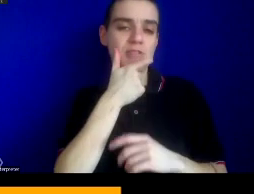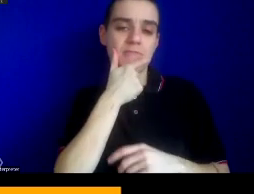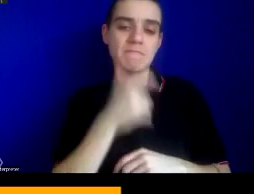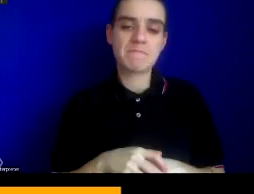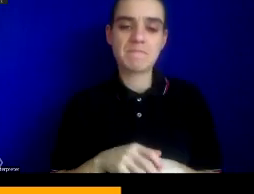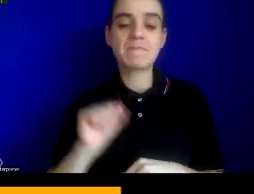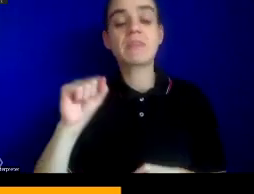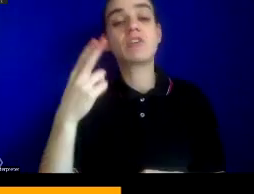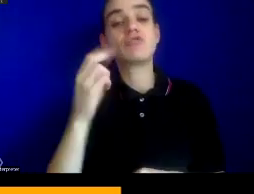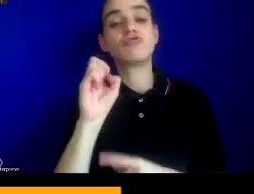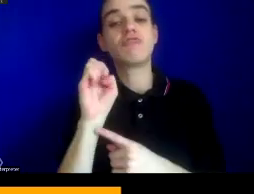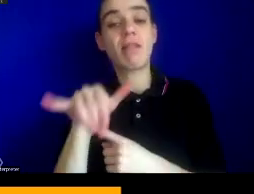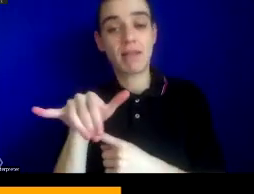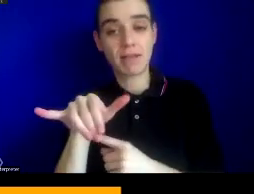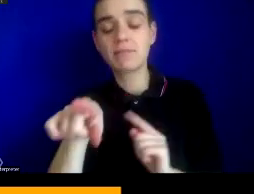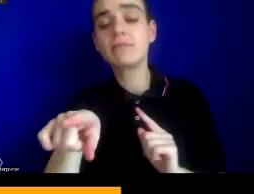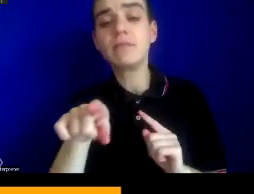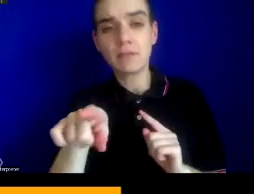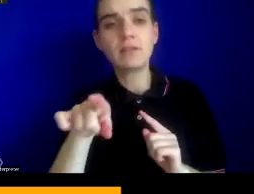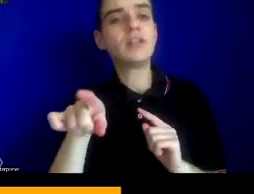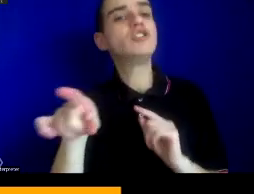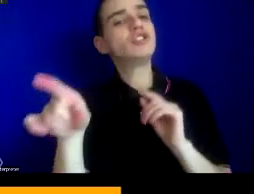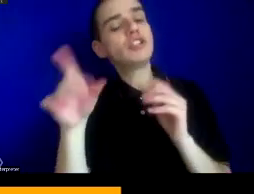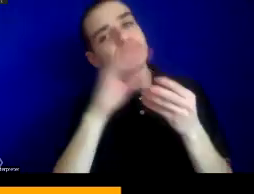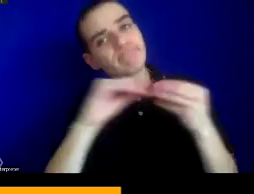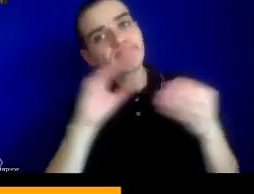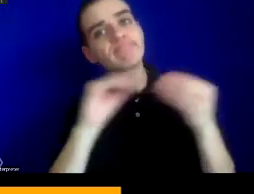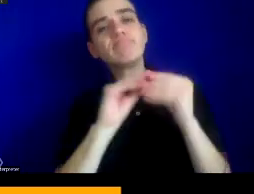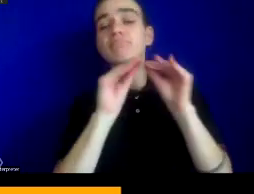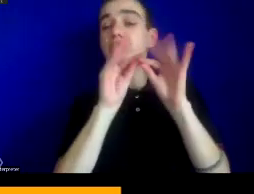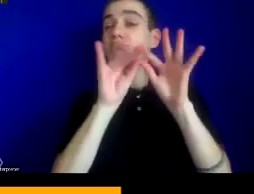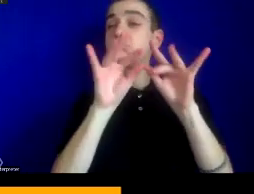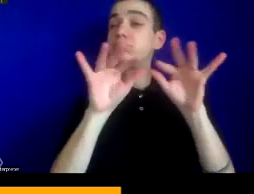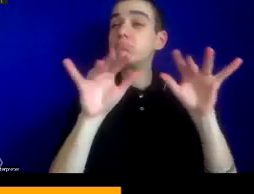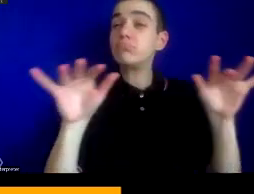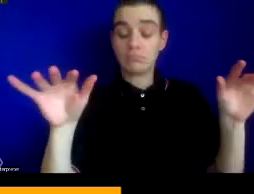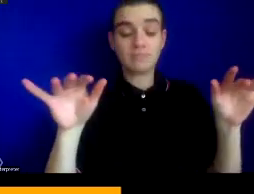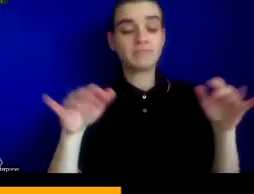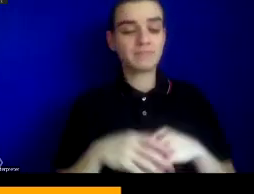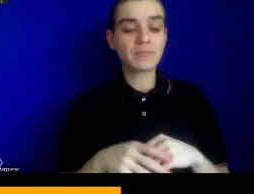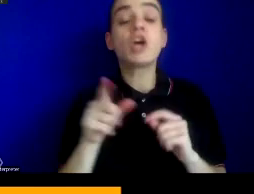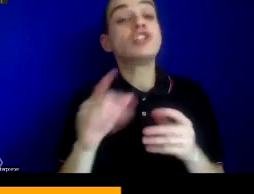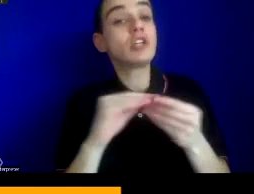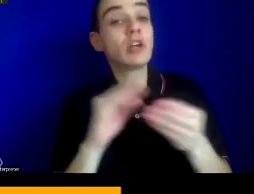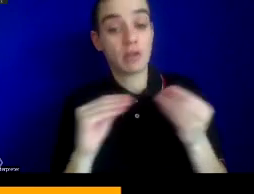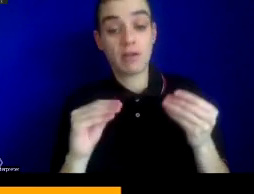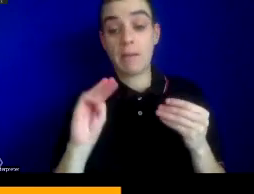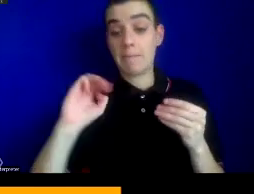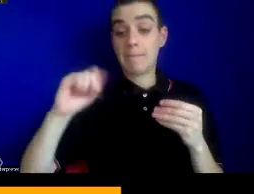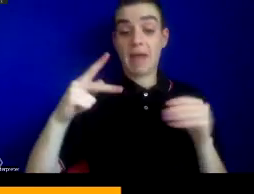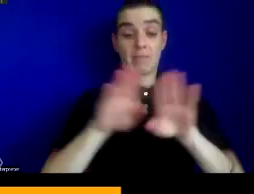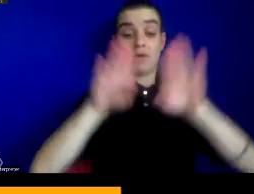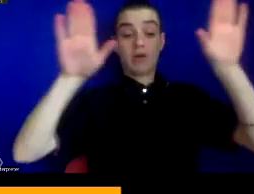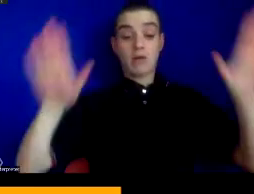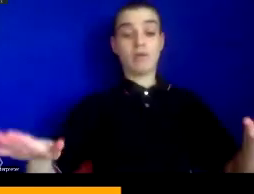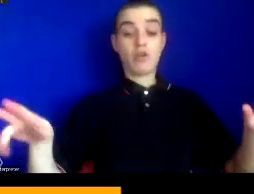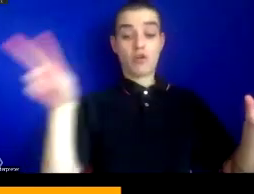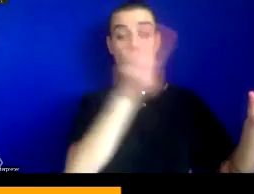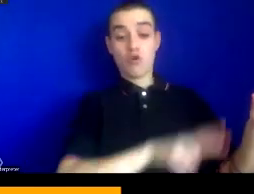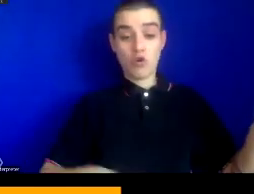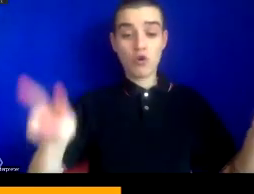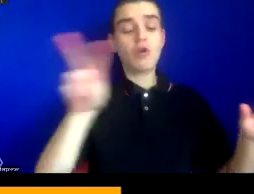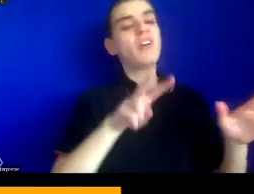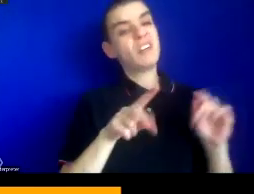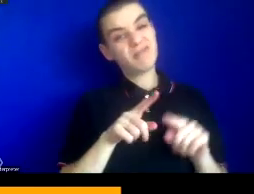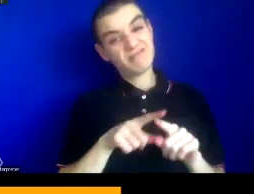her character narrates, spread the whole earth out as a map. But like all prescient science fiction, she may well have been ahead of her